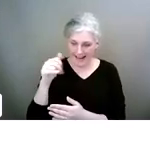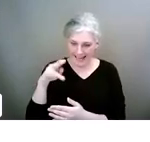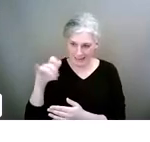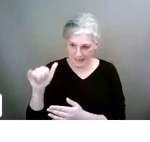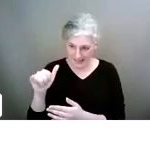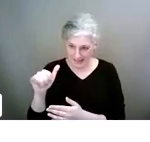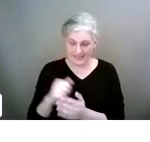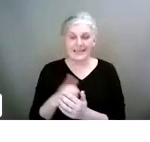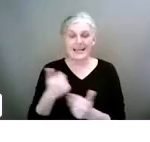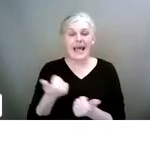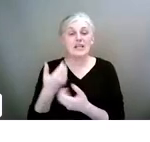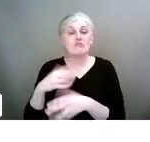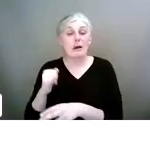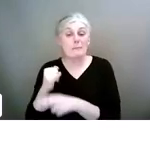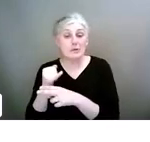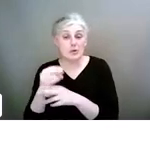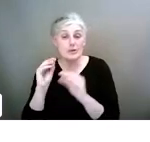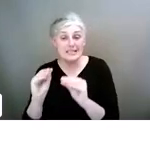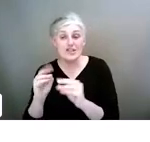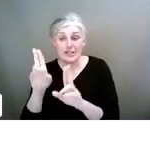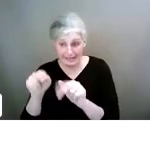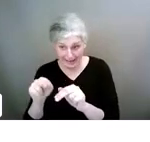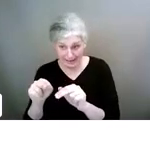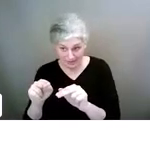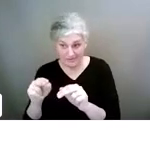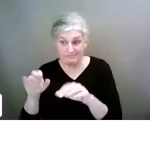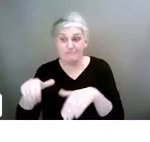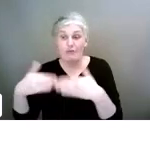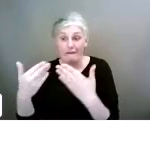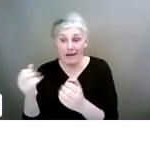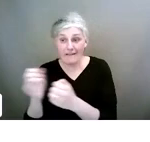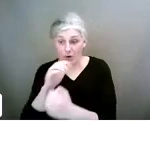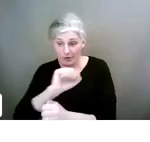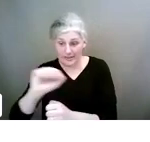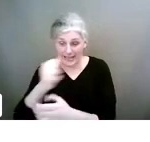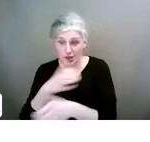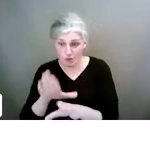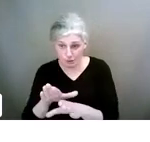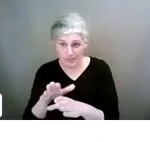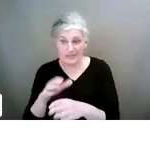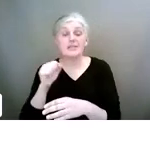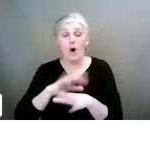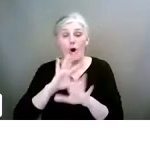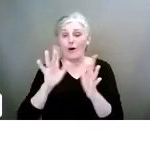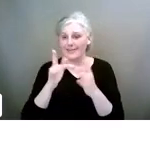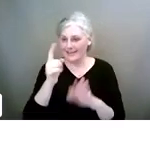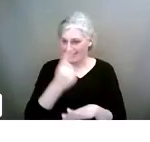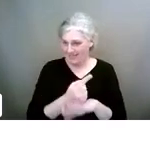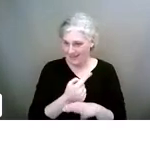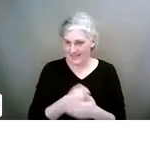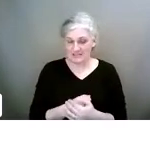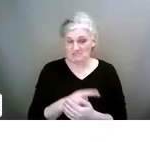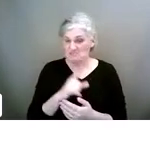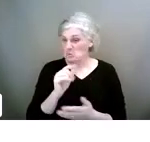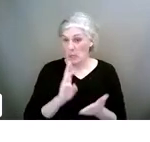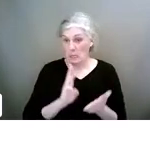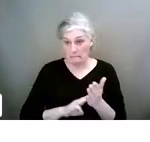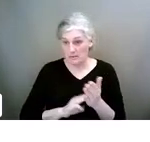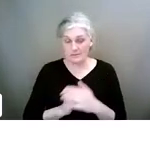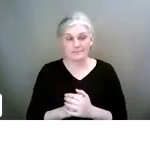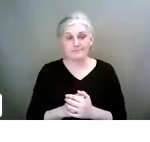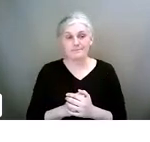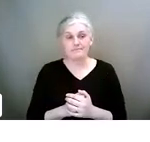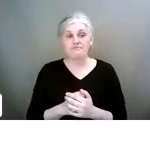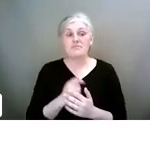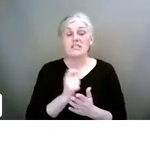primary school teacher can deliver this to their kids. It's all online at that website. And they only take 20 minutes. This episode